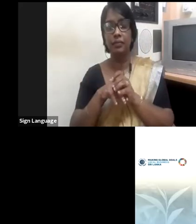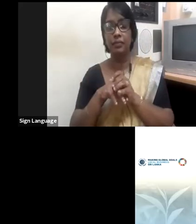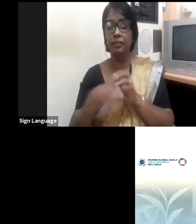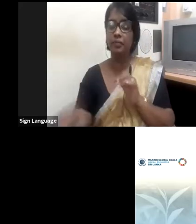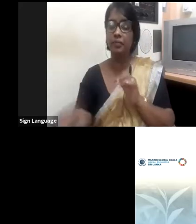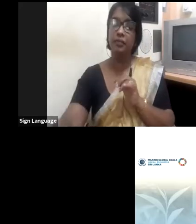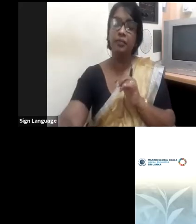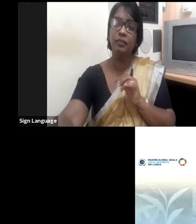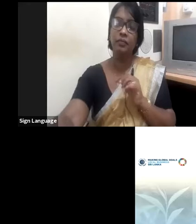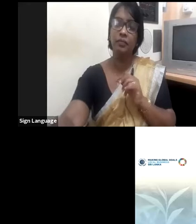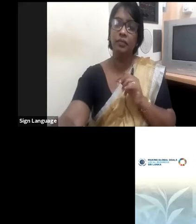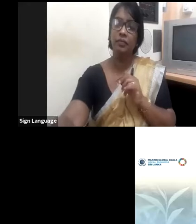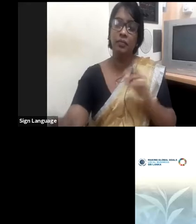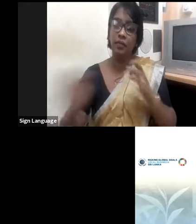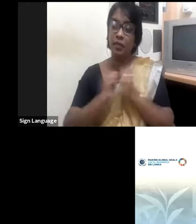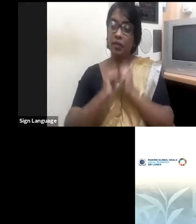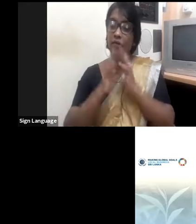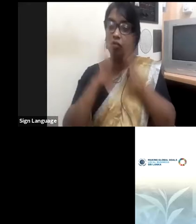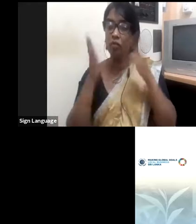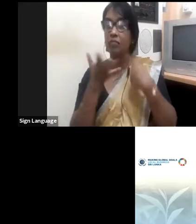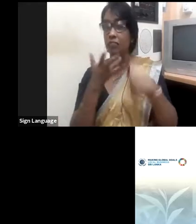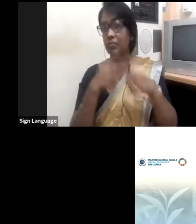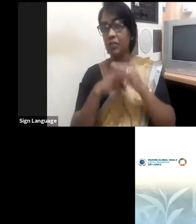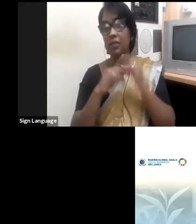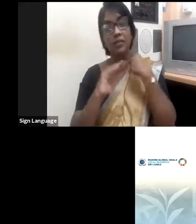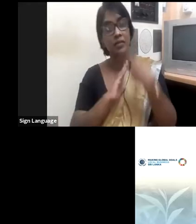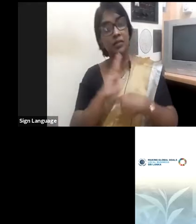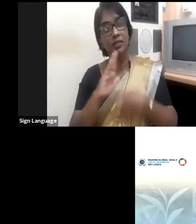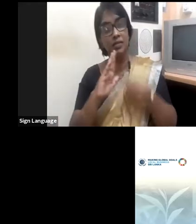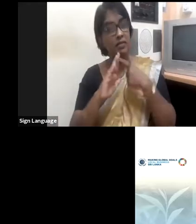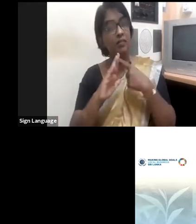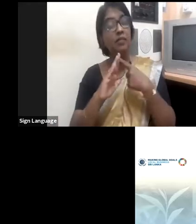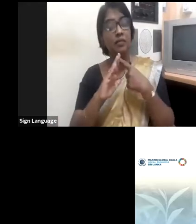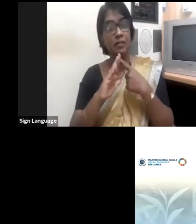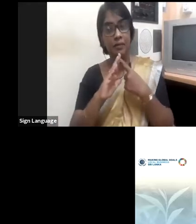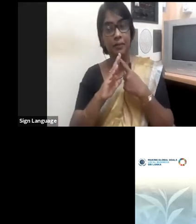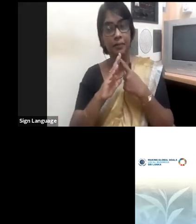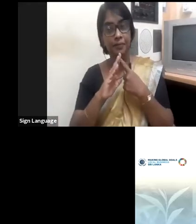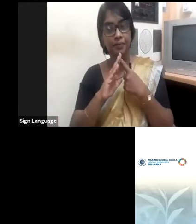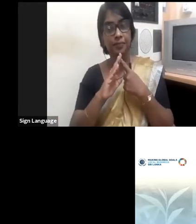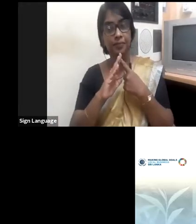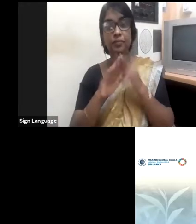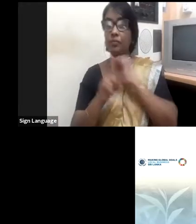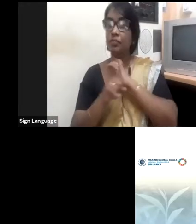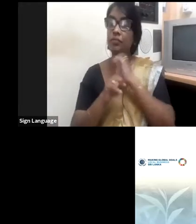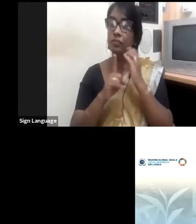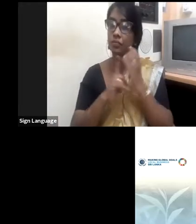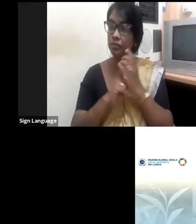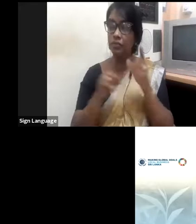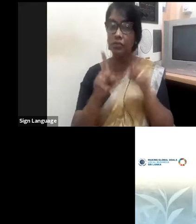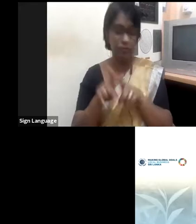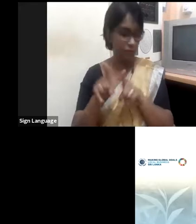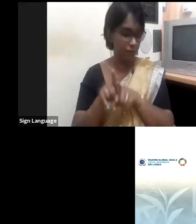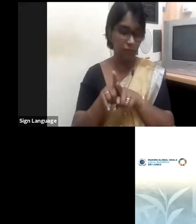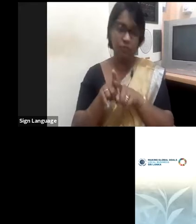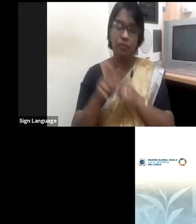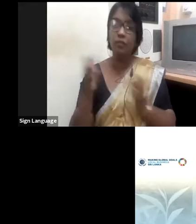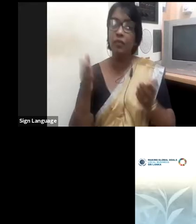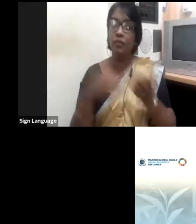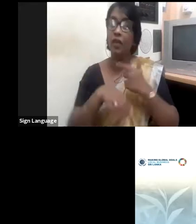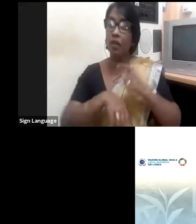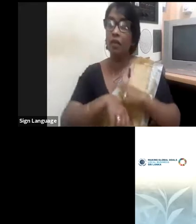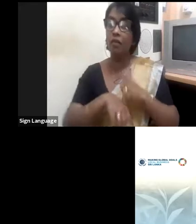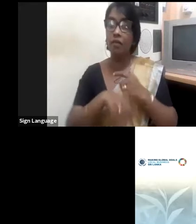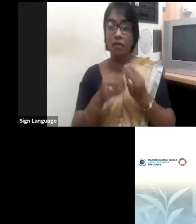in Sri Lanka. Culturally, we have to allow, you know, the females to take on more